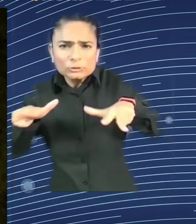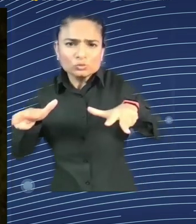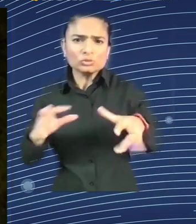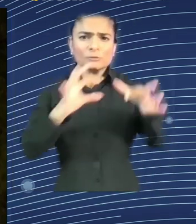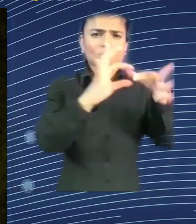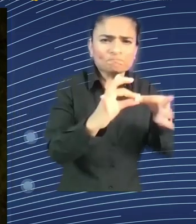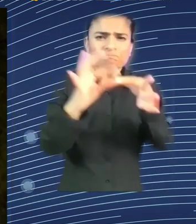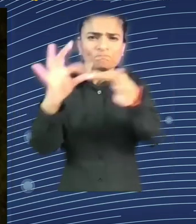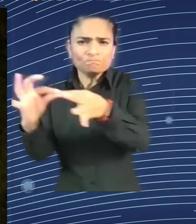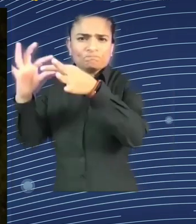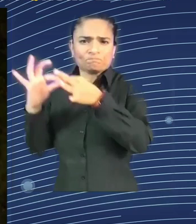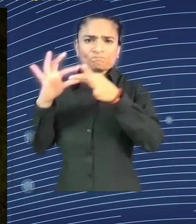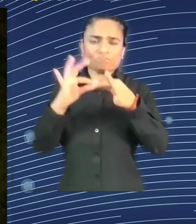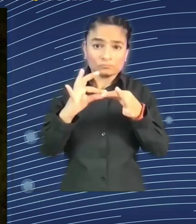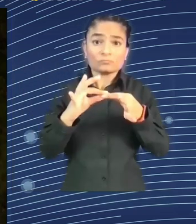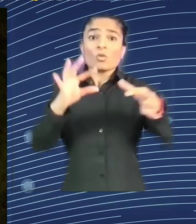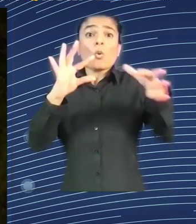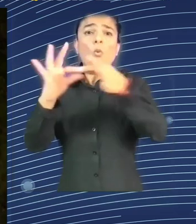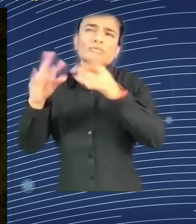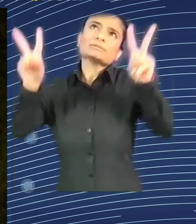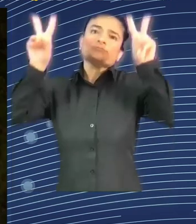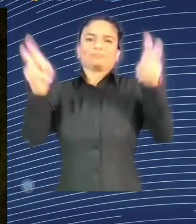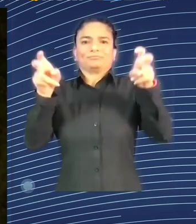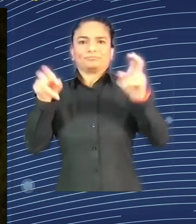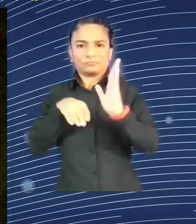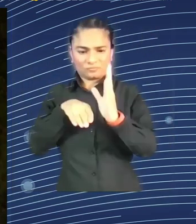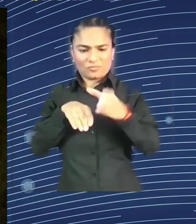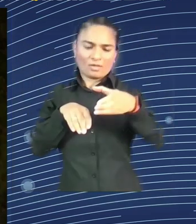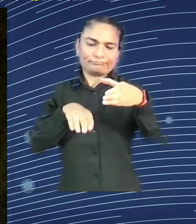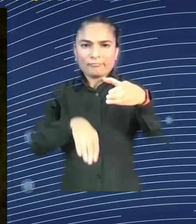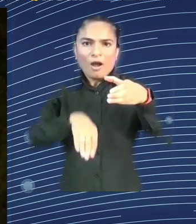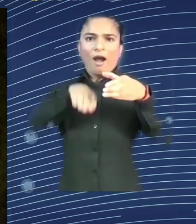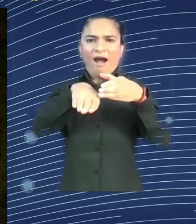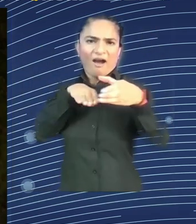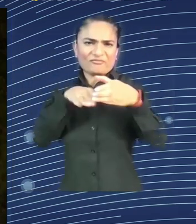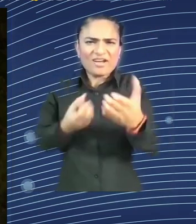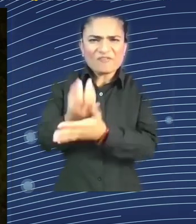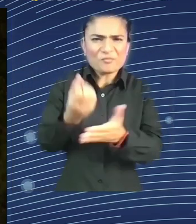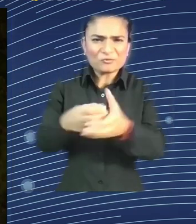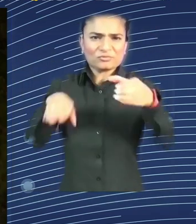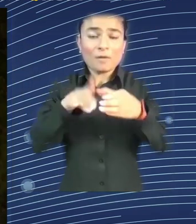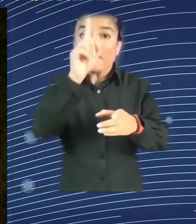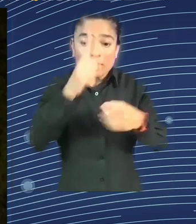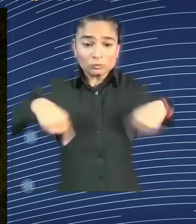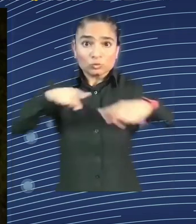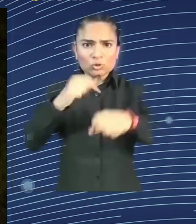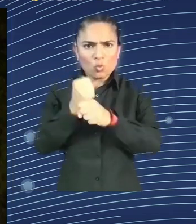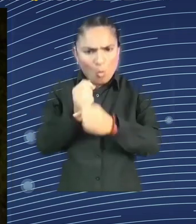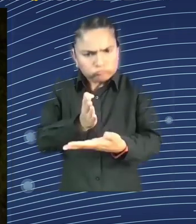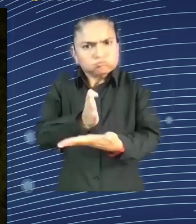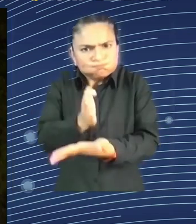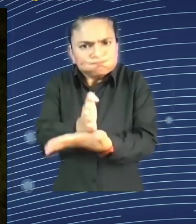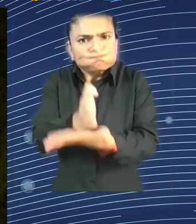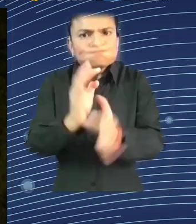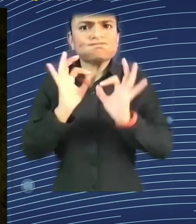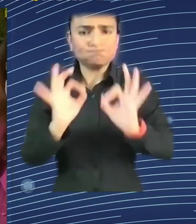sense. But again, here also technology can help in reaching out to workers and supporting organizing. Excellent.